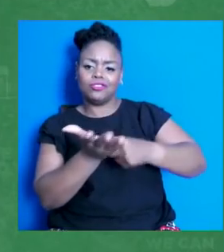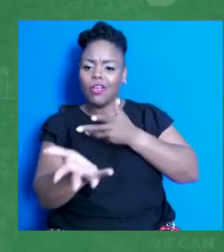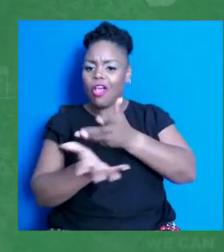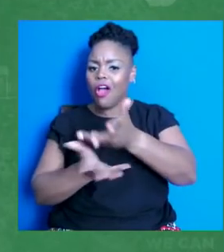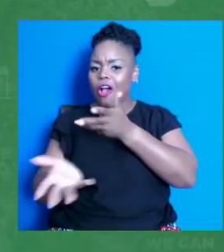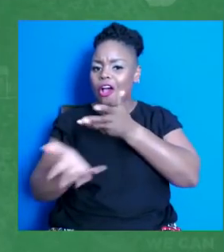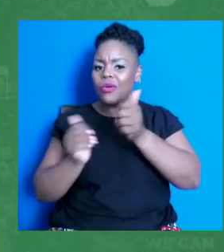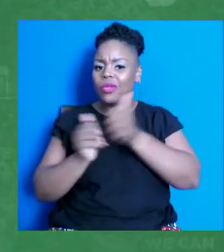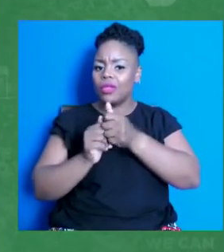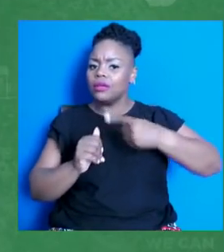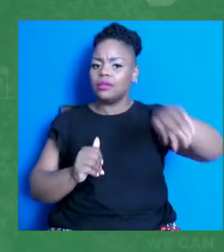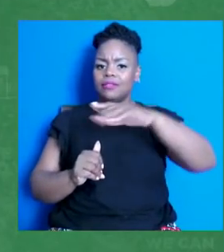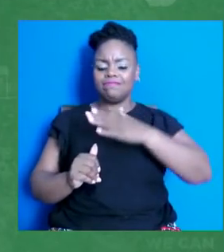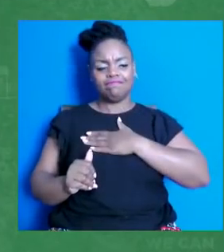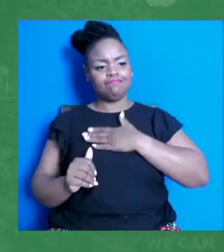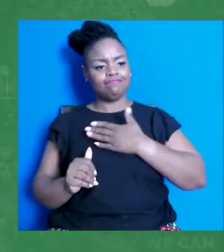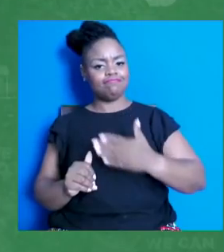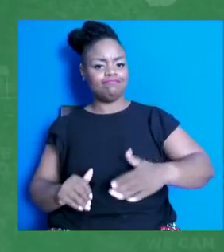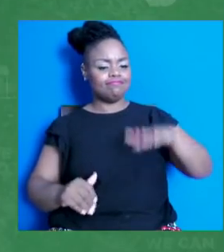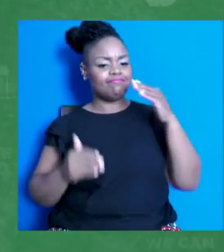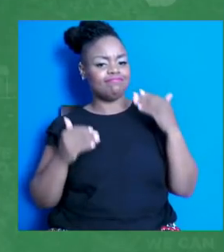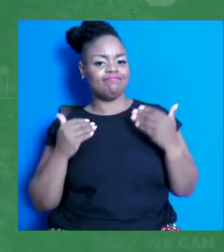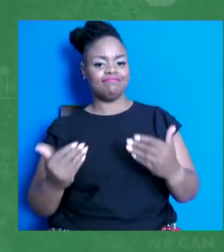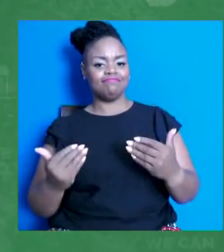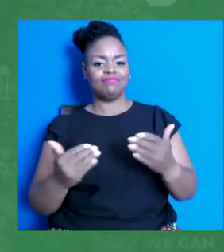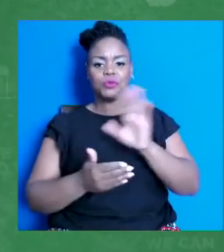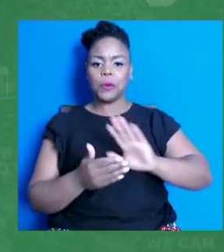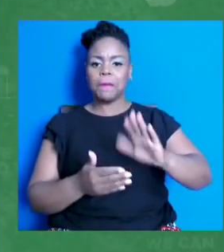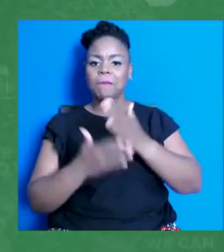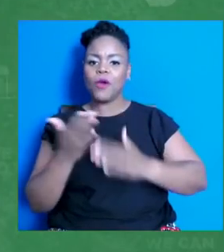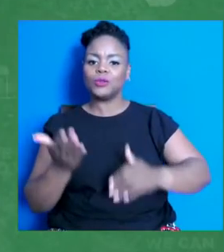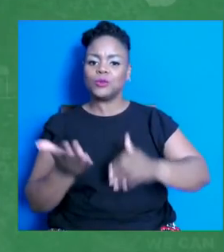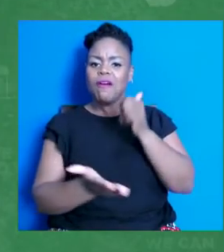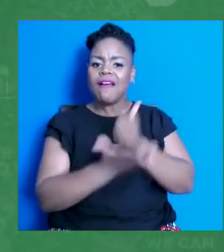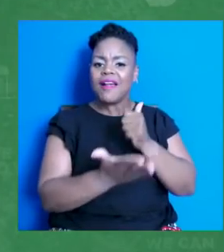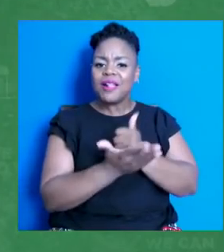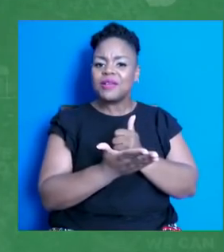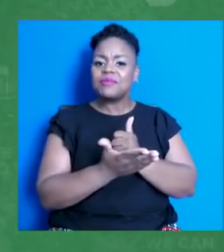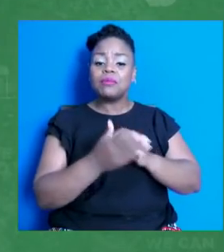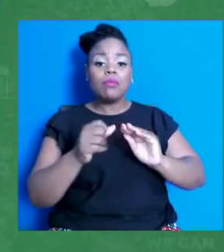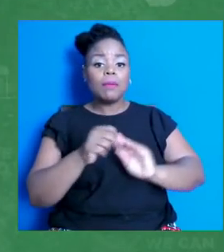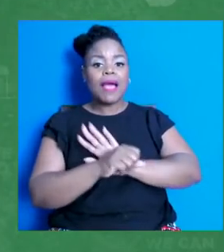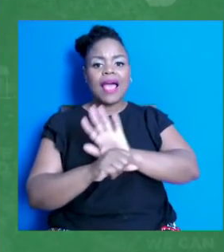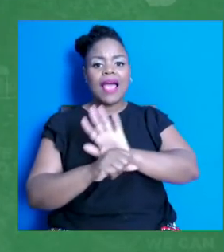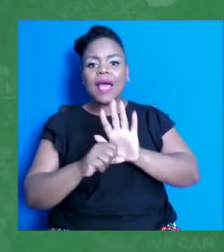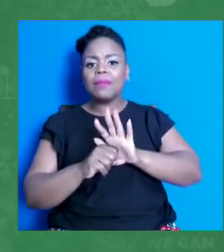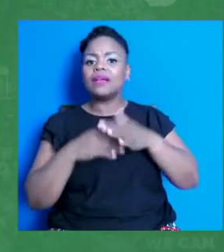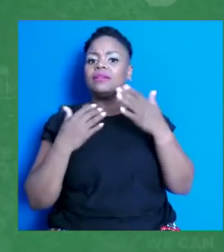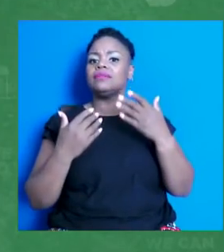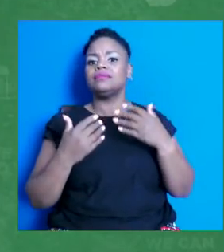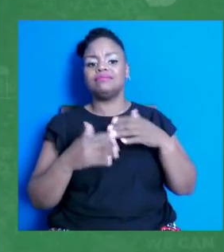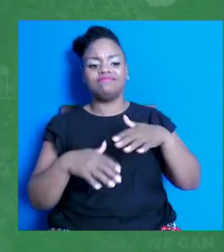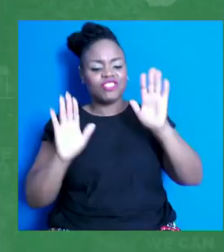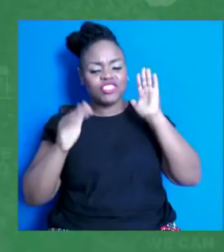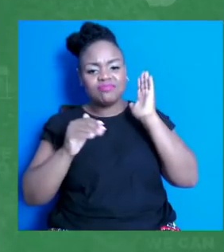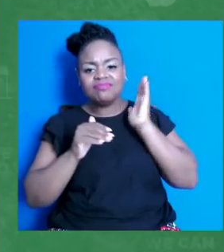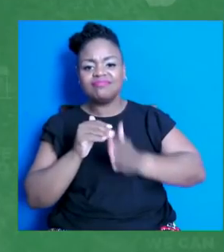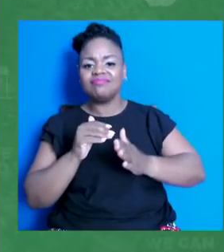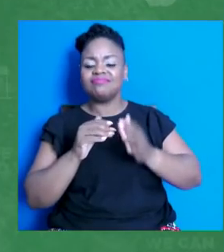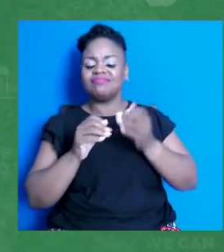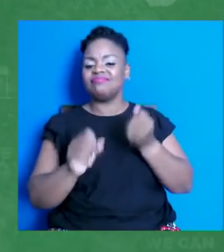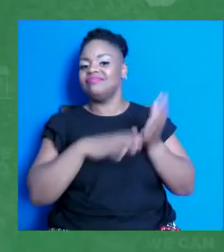part to help put this pandemic behind us. So thank you so much. Now, a dad of two